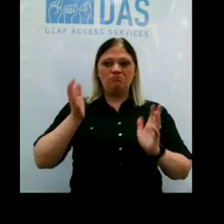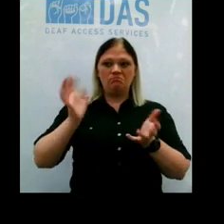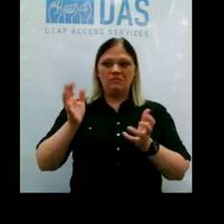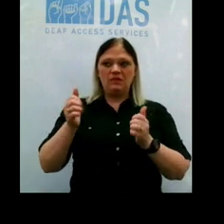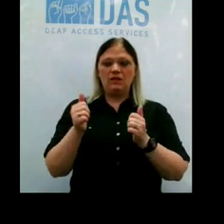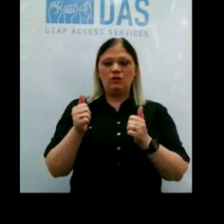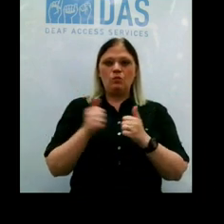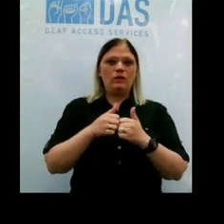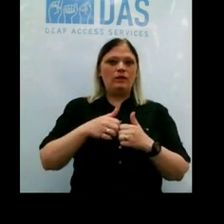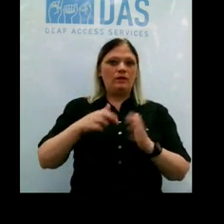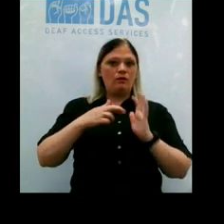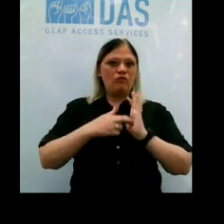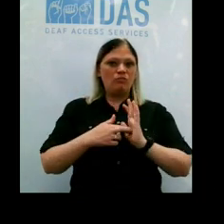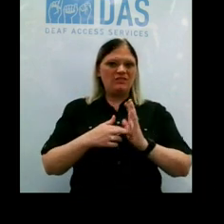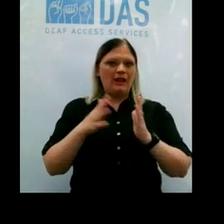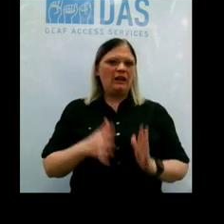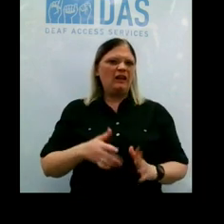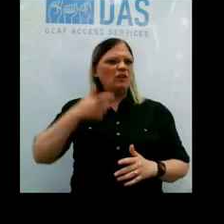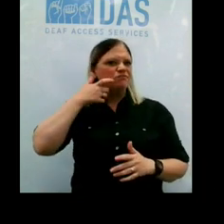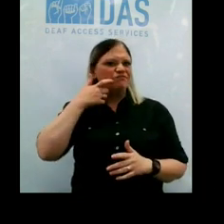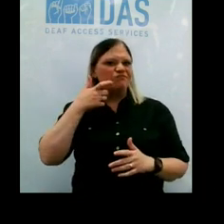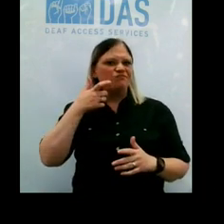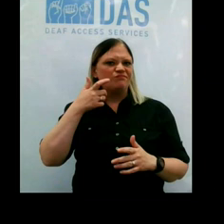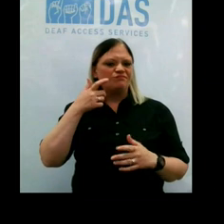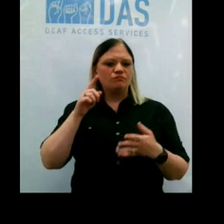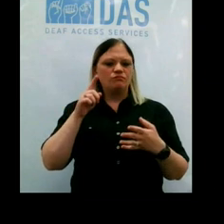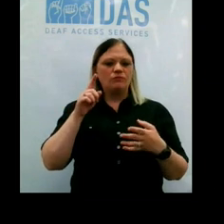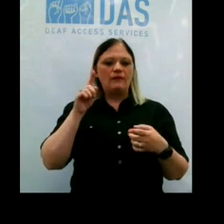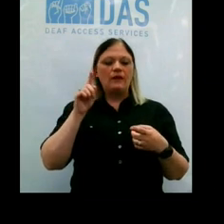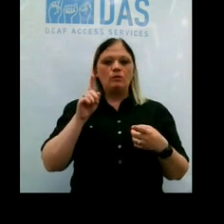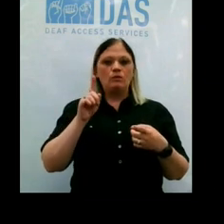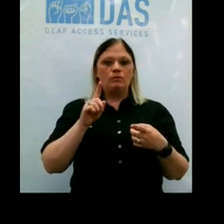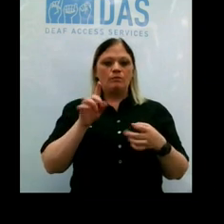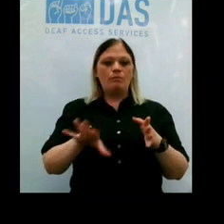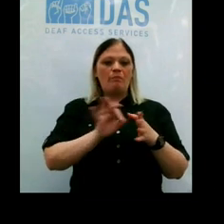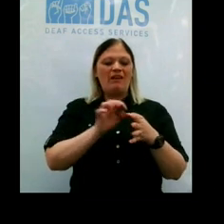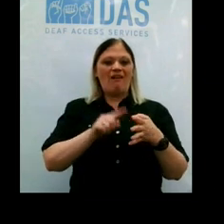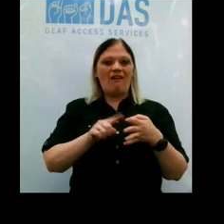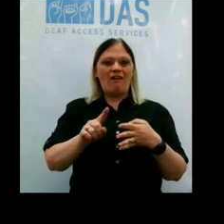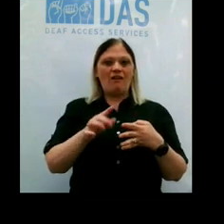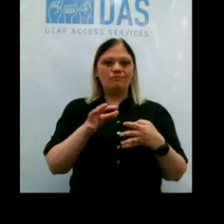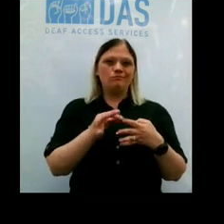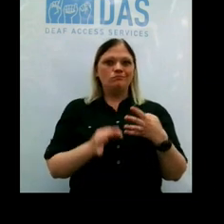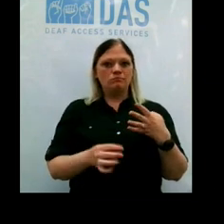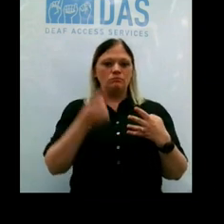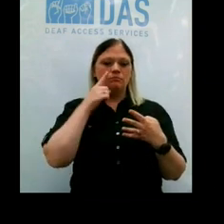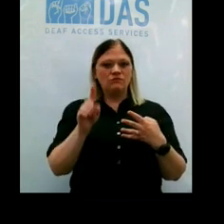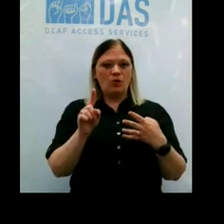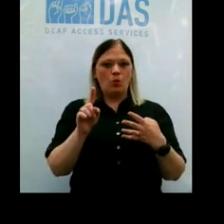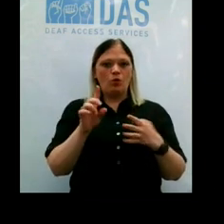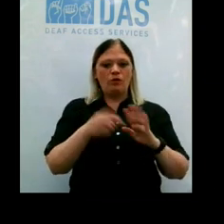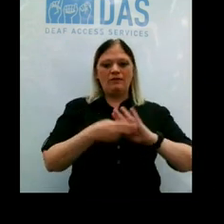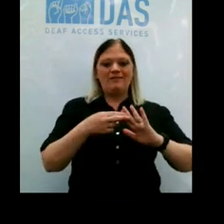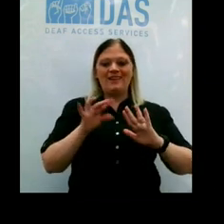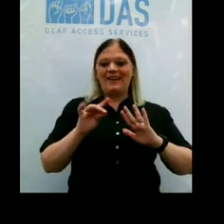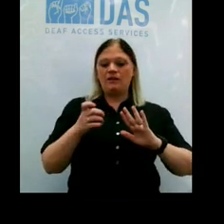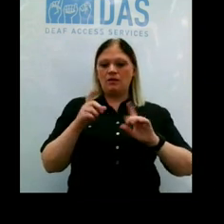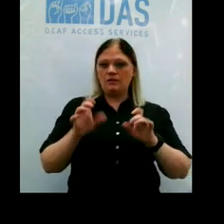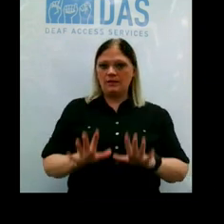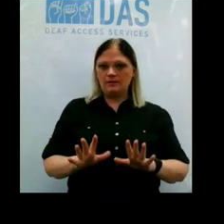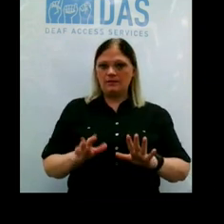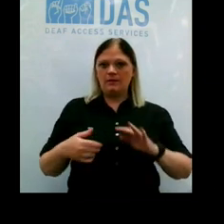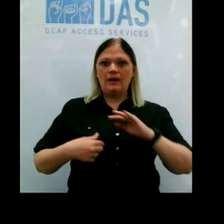a call taker. I press the option for diagnostic testing. There is foreign language interpretation available, so